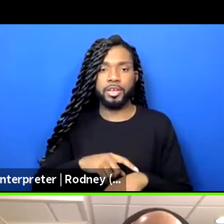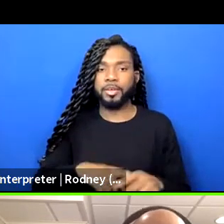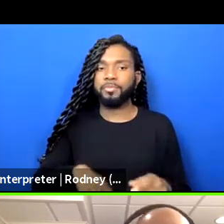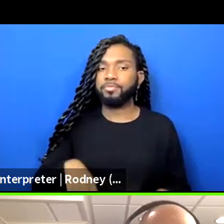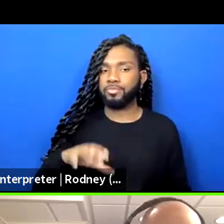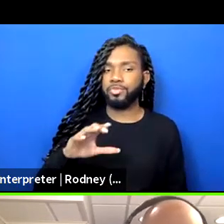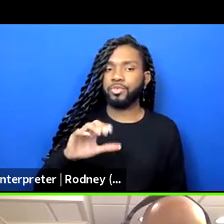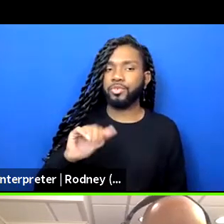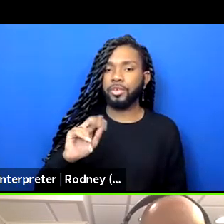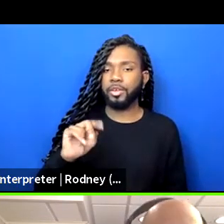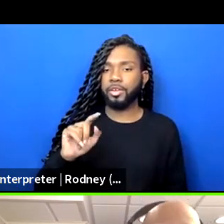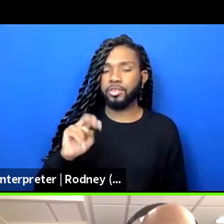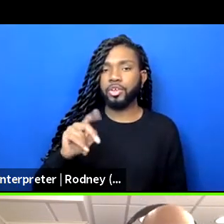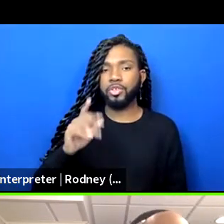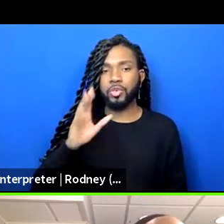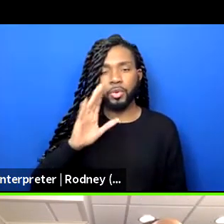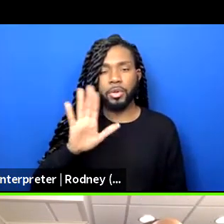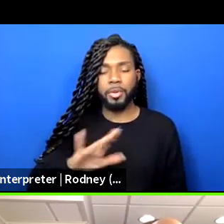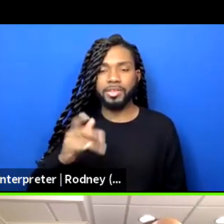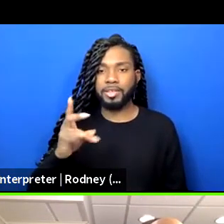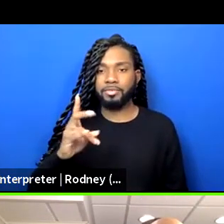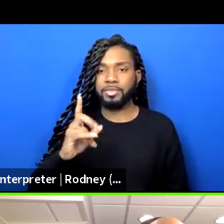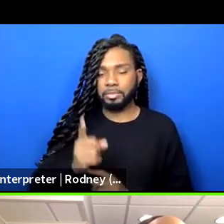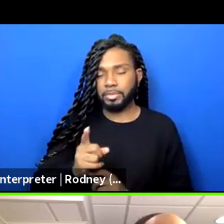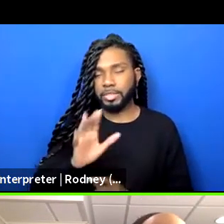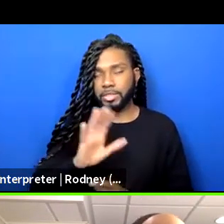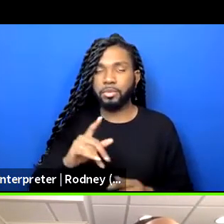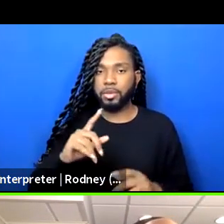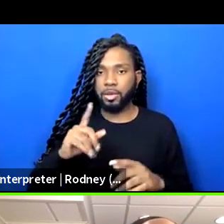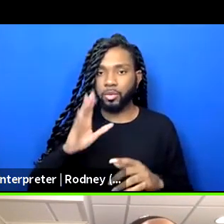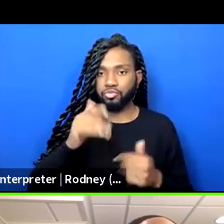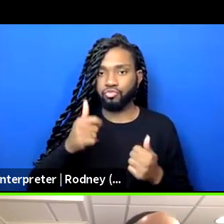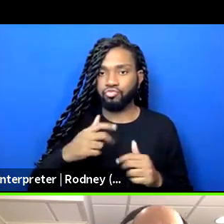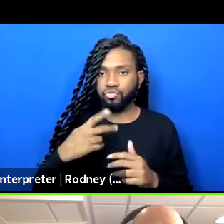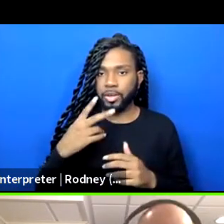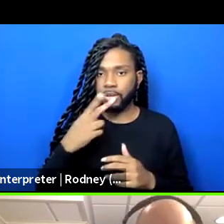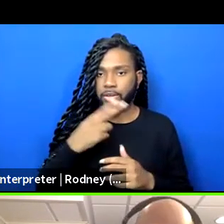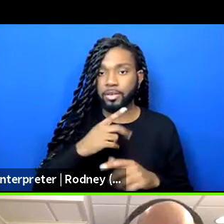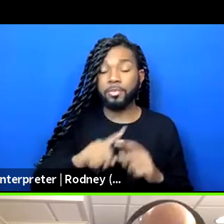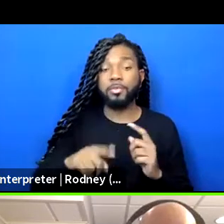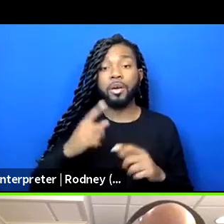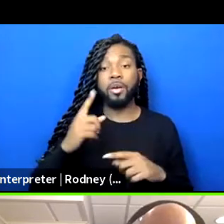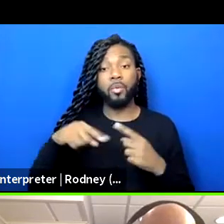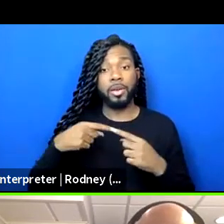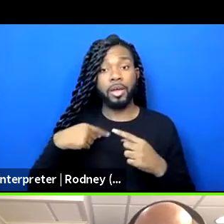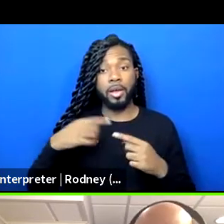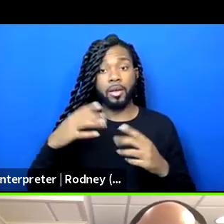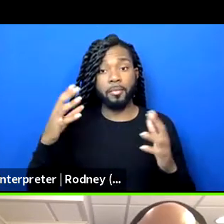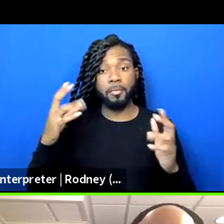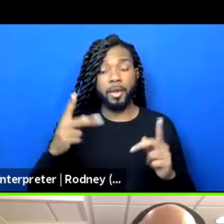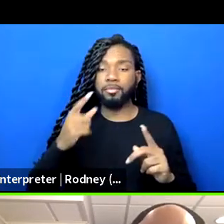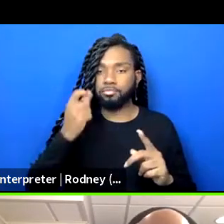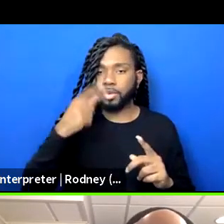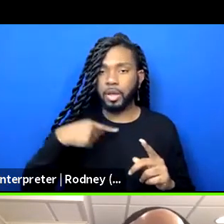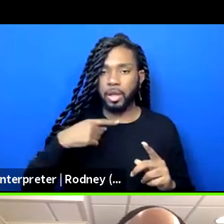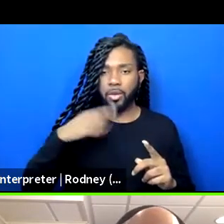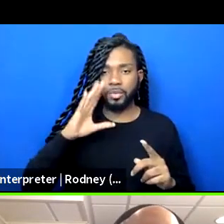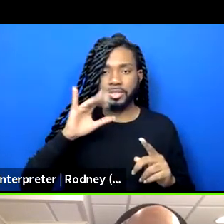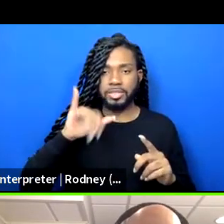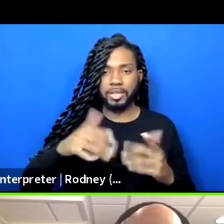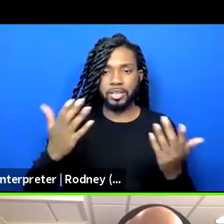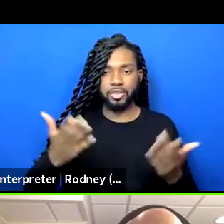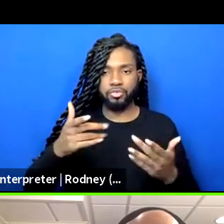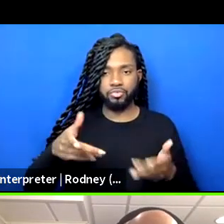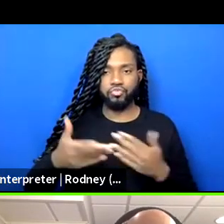in those rooms, probably 15 by time I'm done, is that once we're brought back in here that I will stay in this main lobby. Um, Shay will go to one